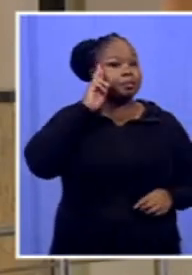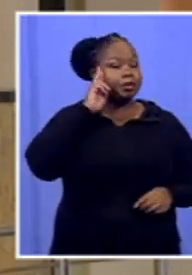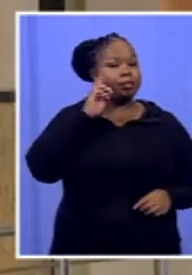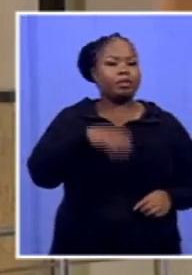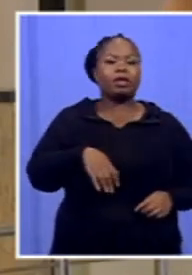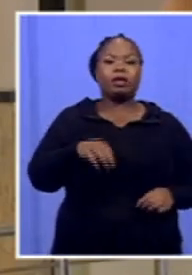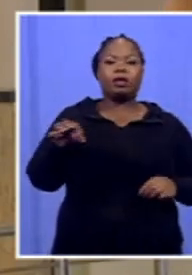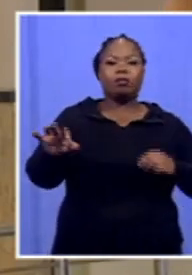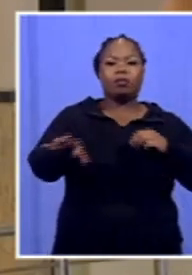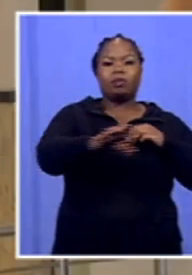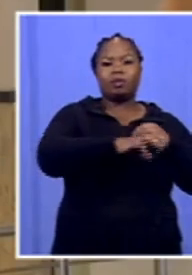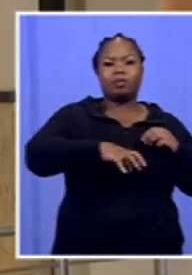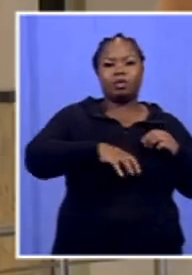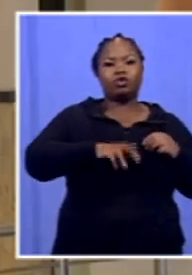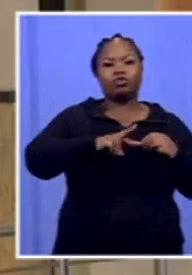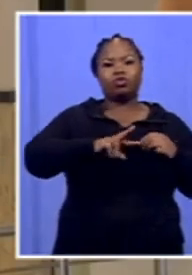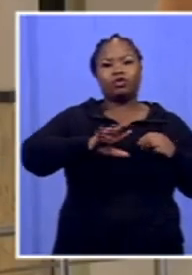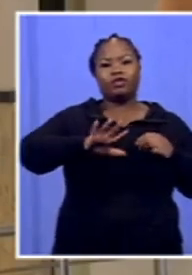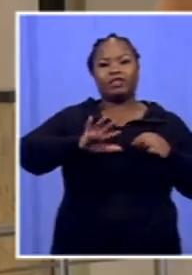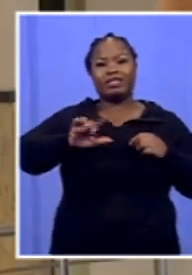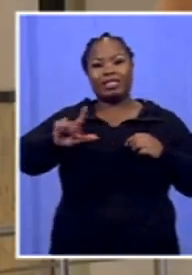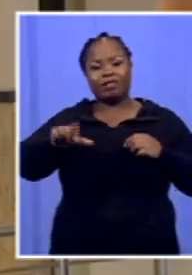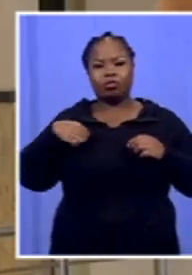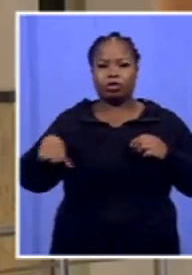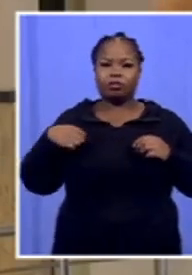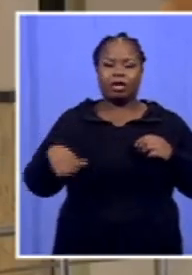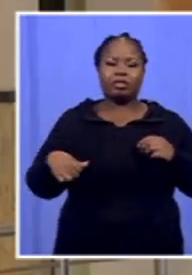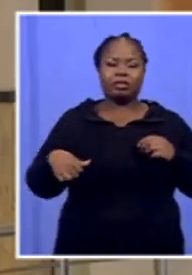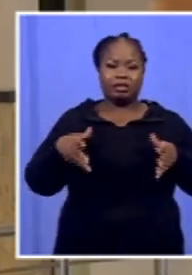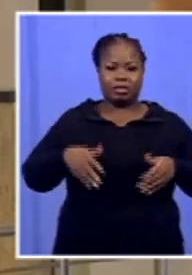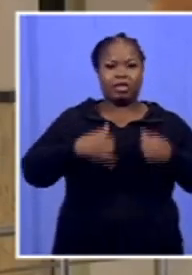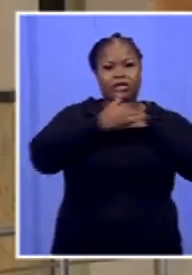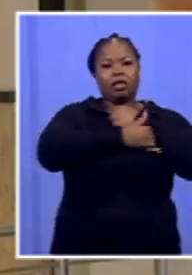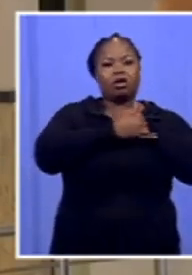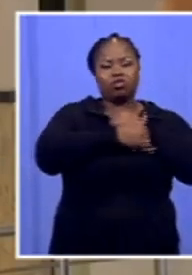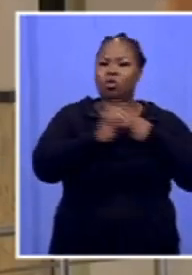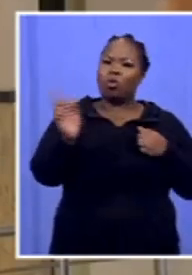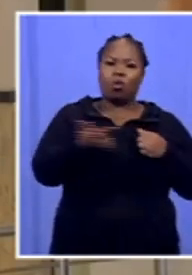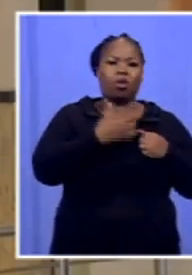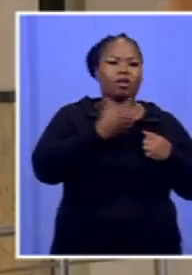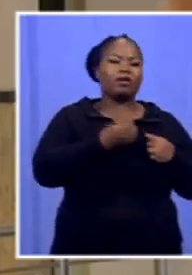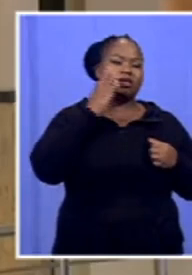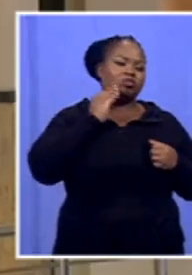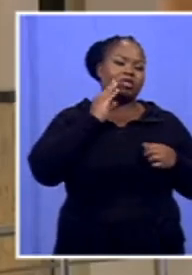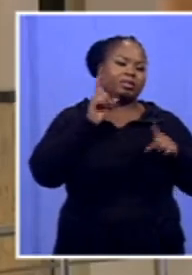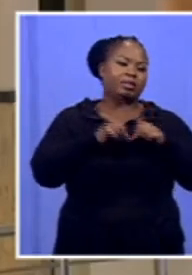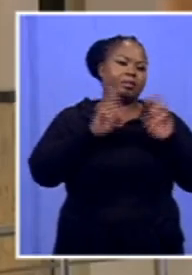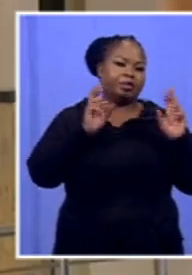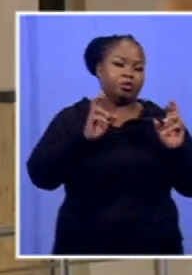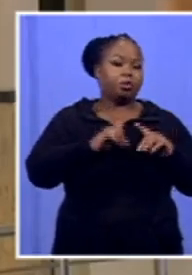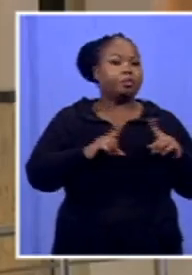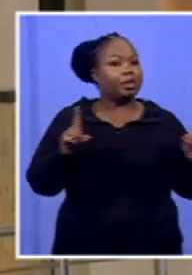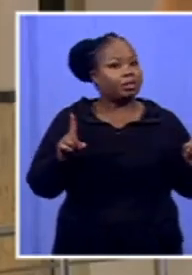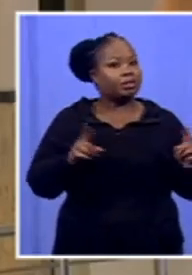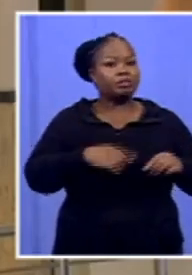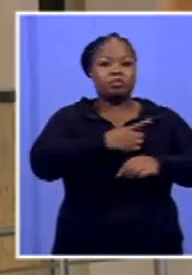municipalities in the country. All the municipalities, they are facing the same issue. So unfortunately, as a municipality, we don't have the